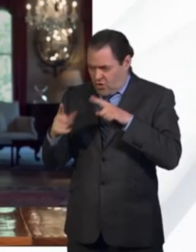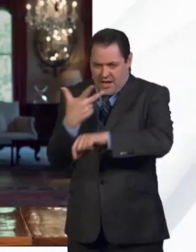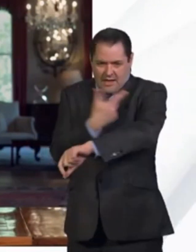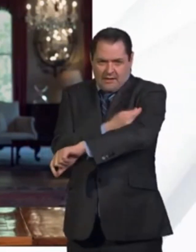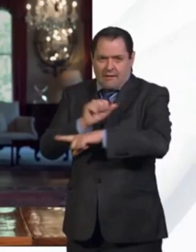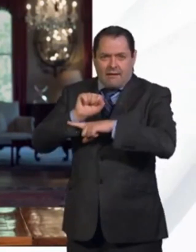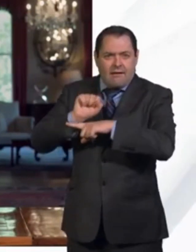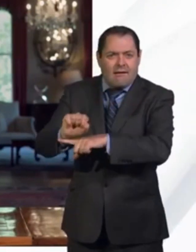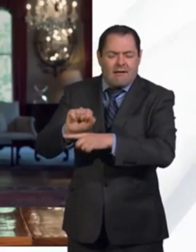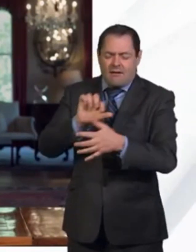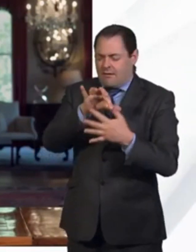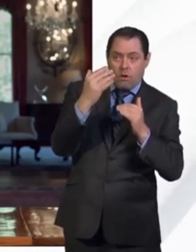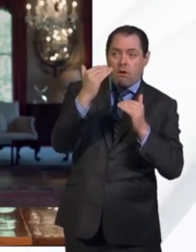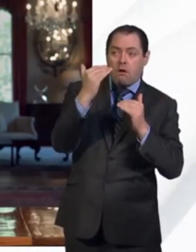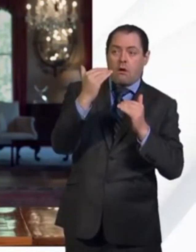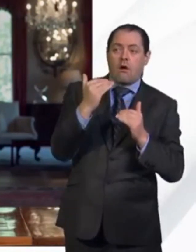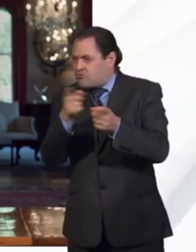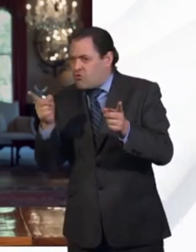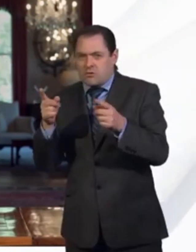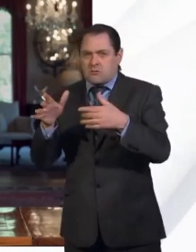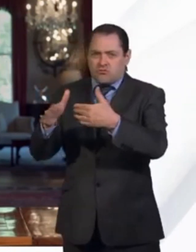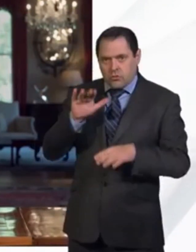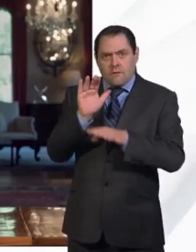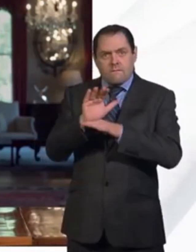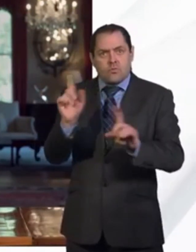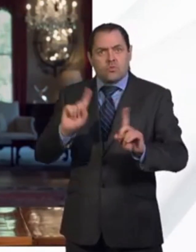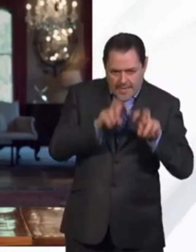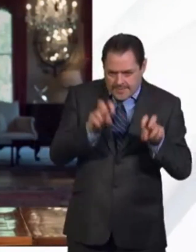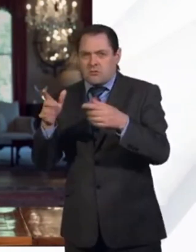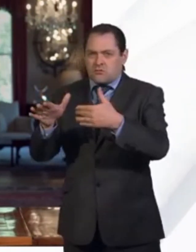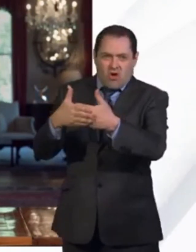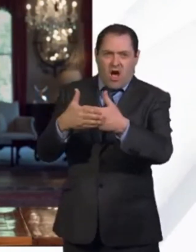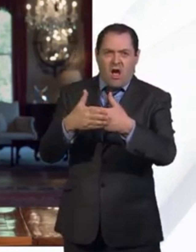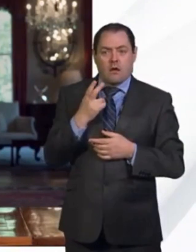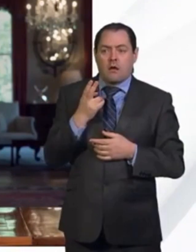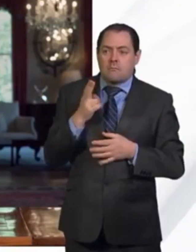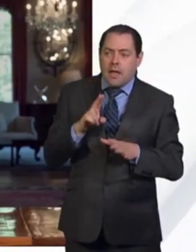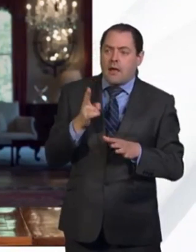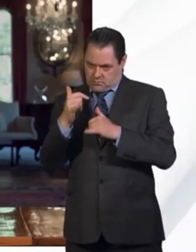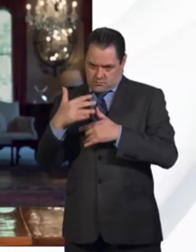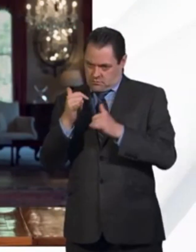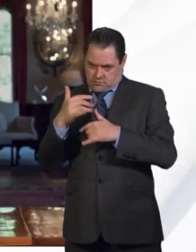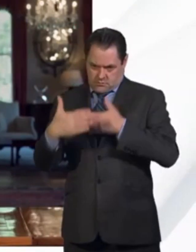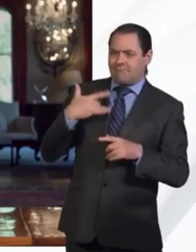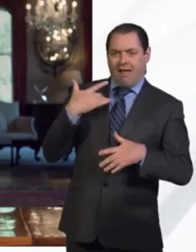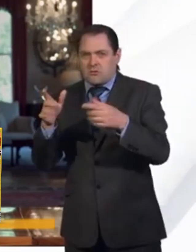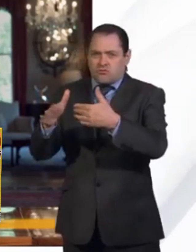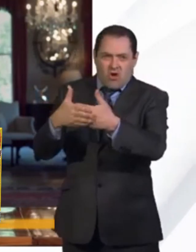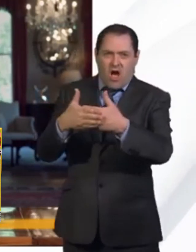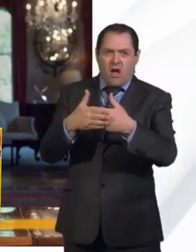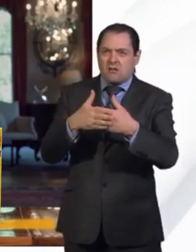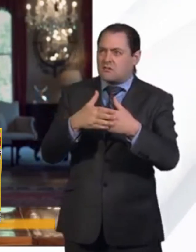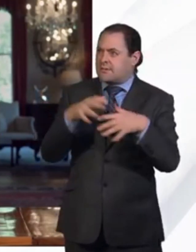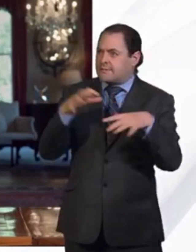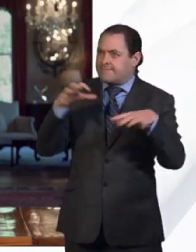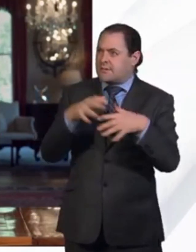When I think of the millions of devilish people I want to kill. We need co-co-ops.